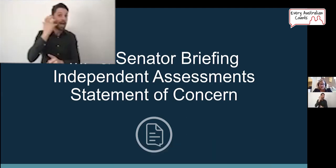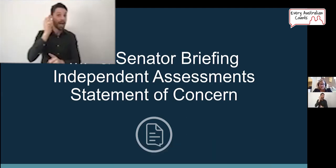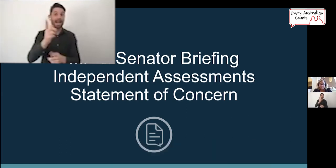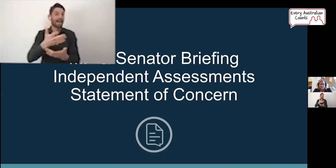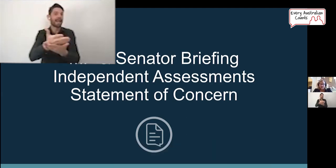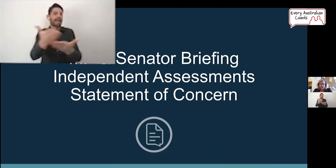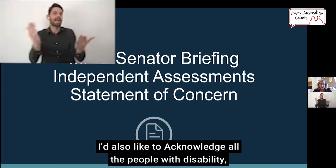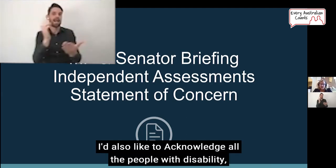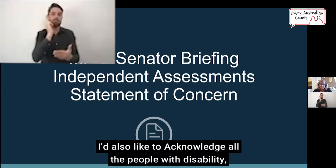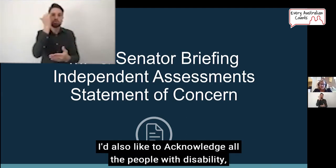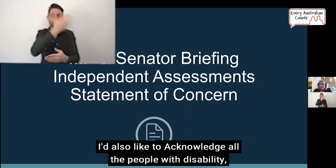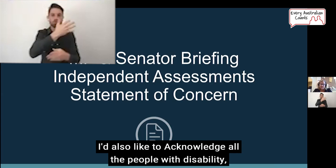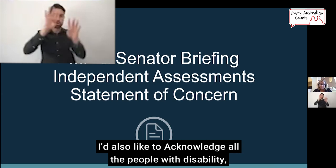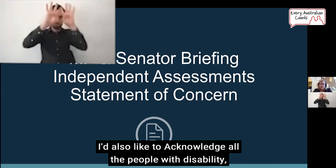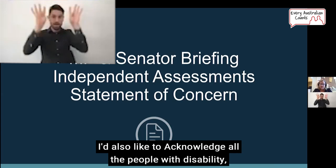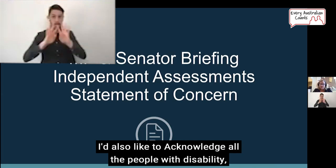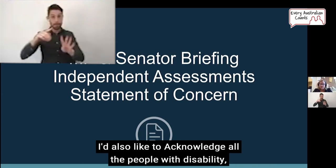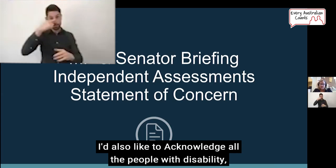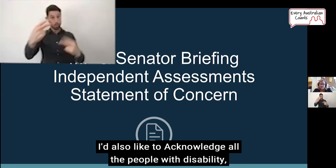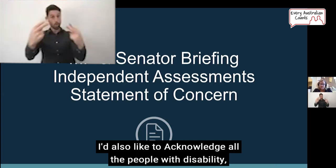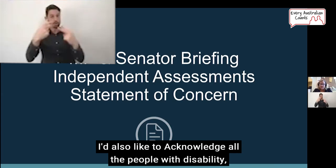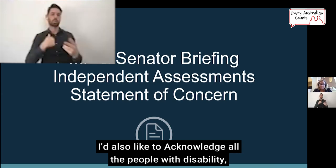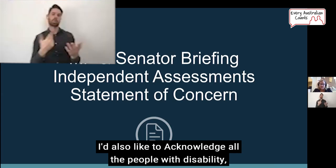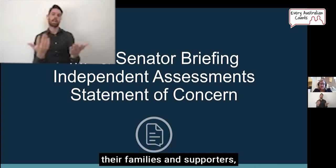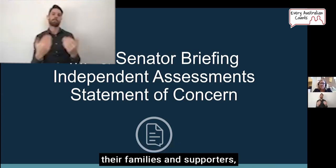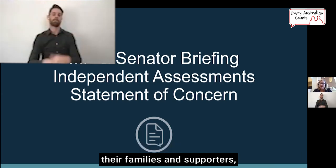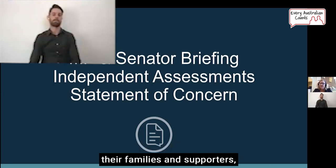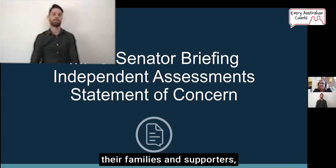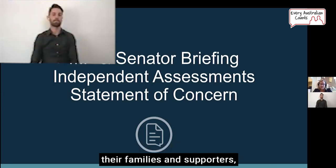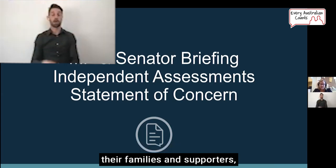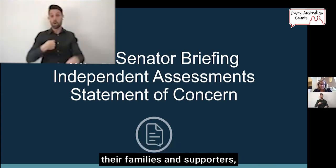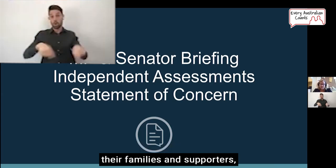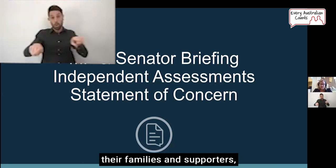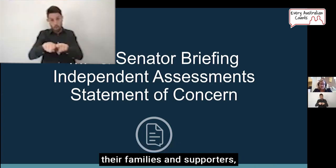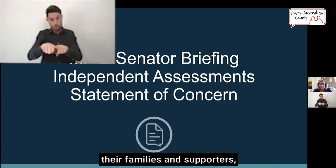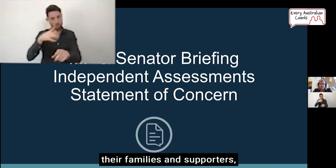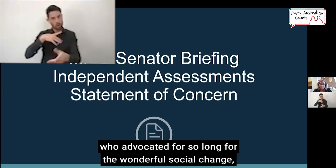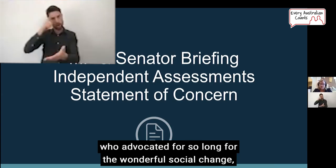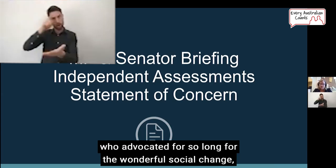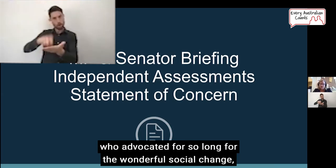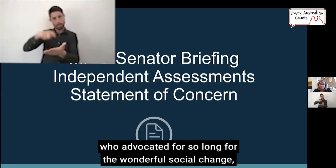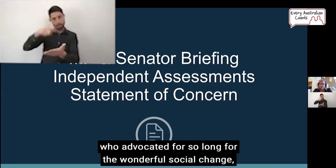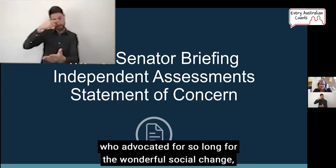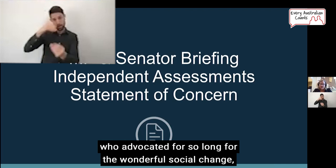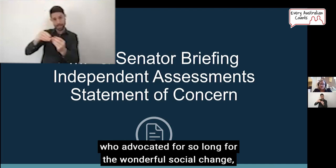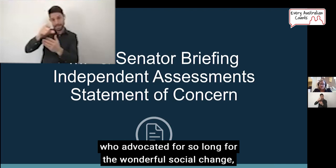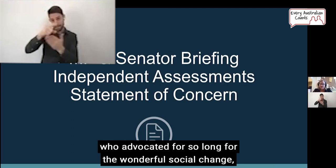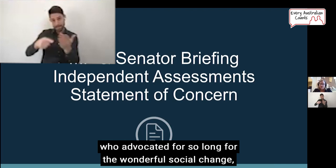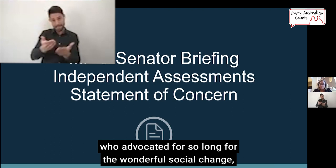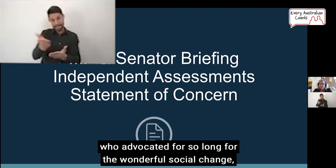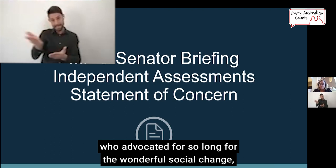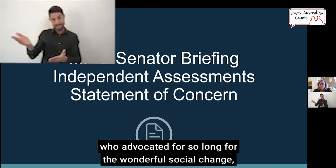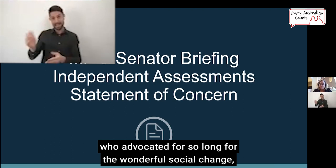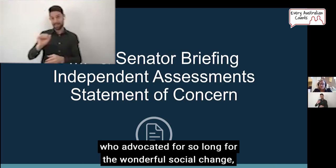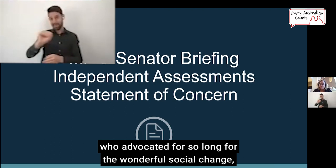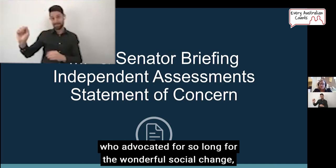today. I'd also like to acknowledge all the people with disability, their families and supporters who advocated for so